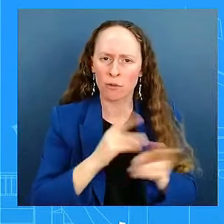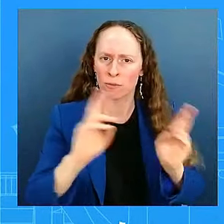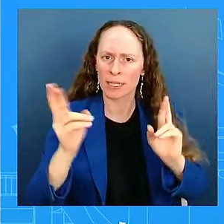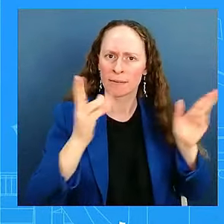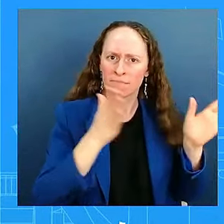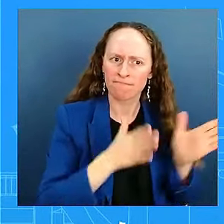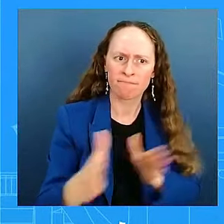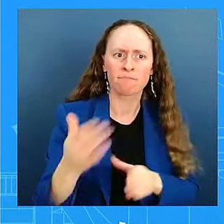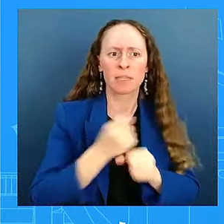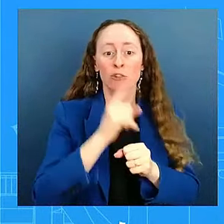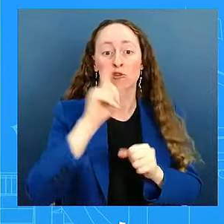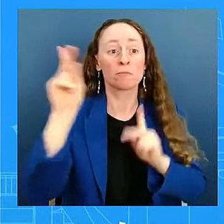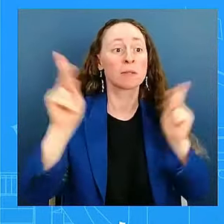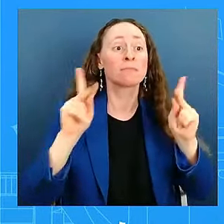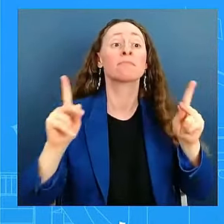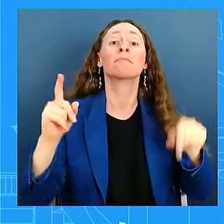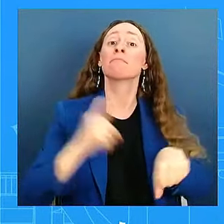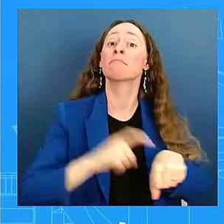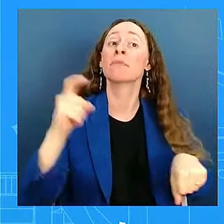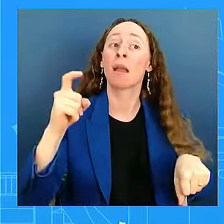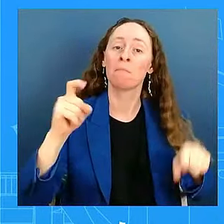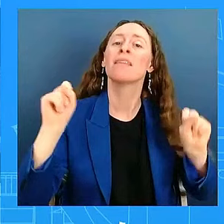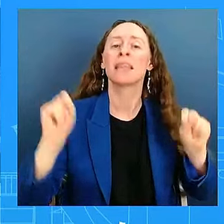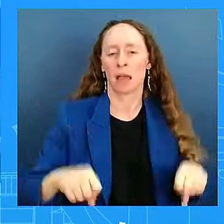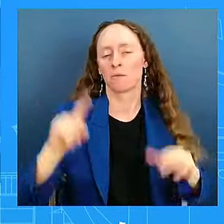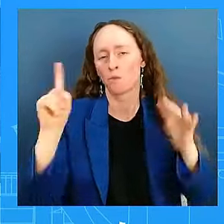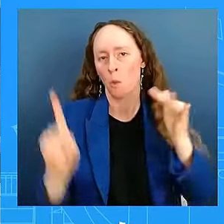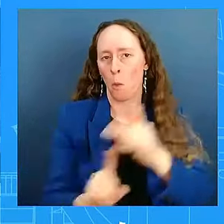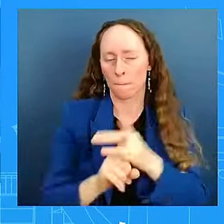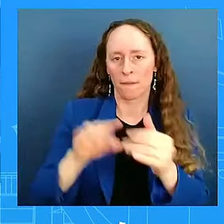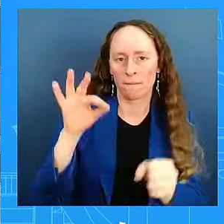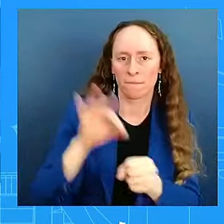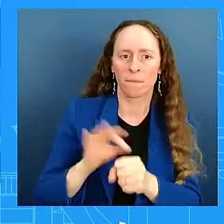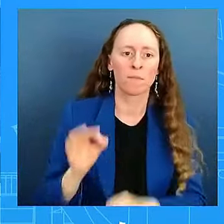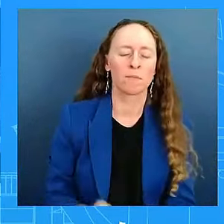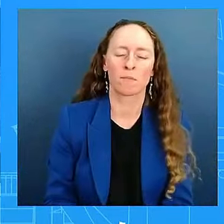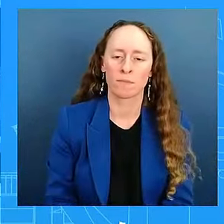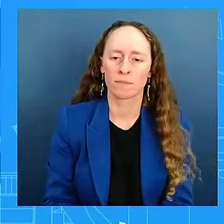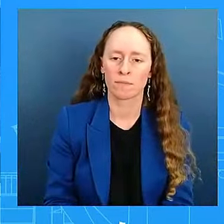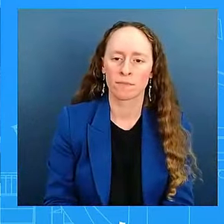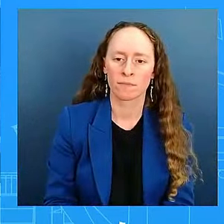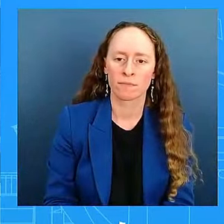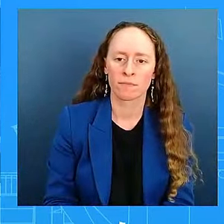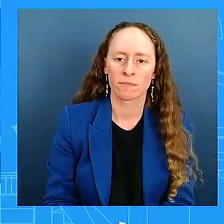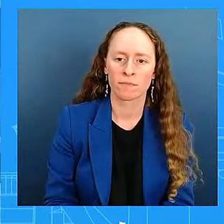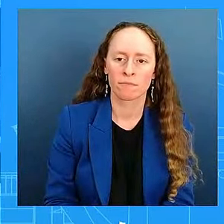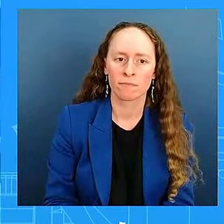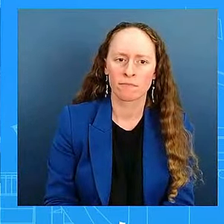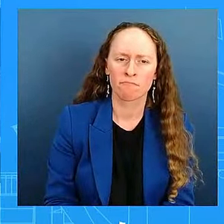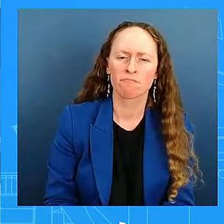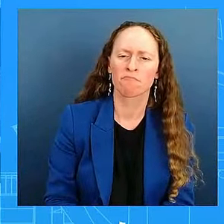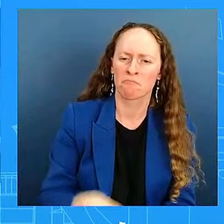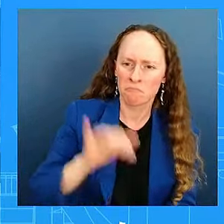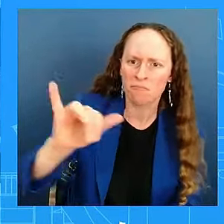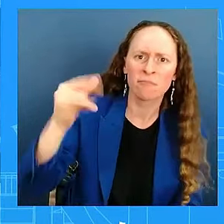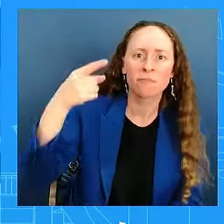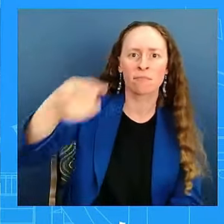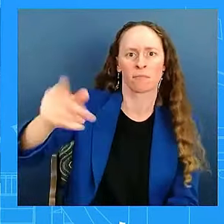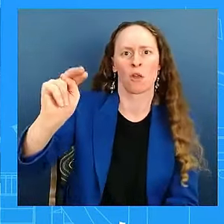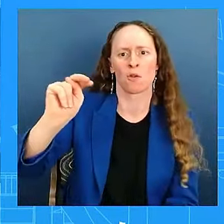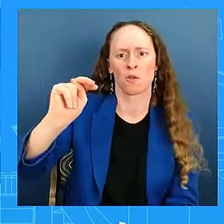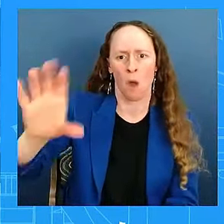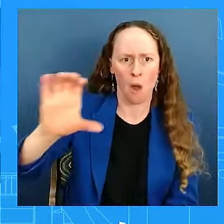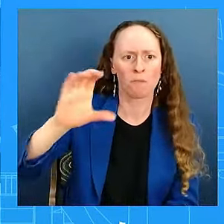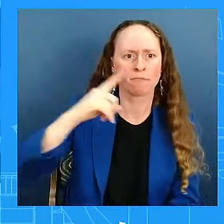their fundamental right to vote. Kevin, last question. One of the issues we're hearing about in North Carolina is not just down power lines but flooded substations.